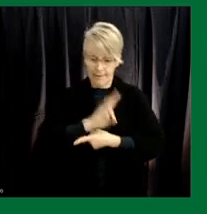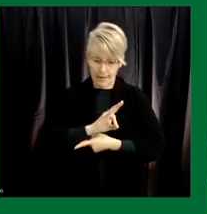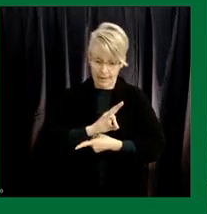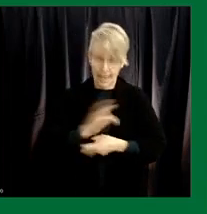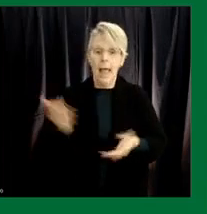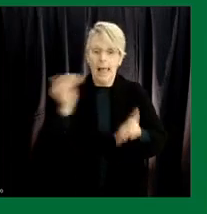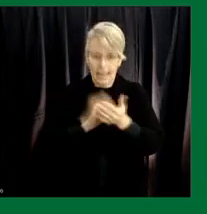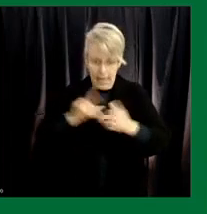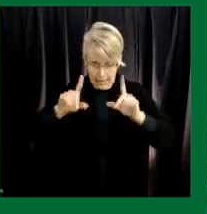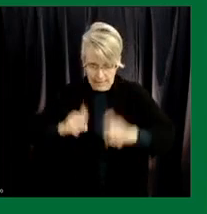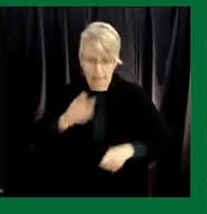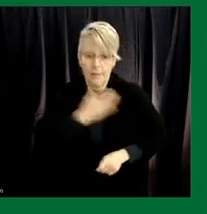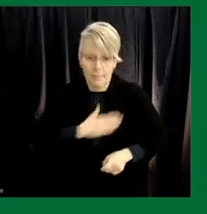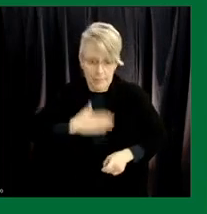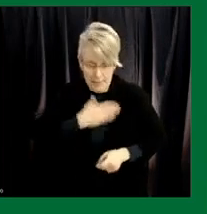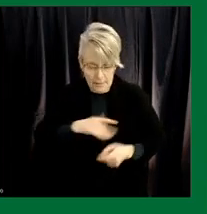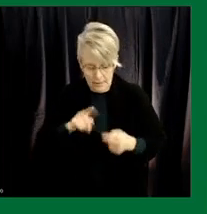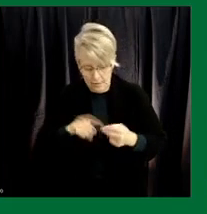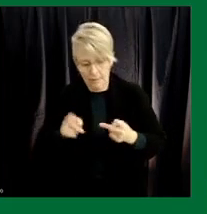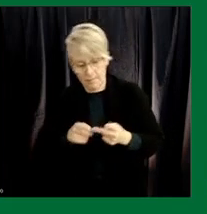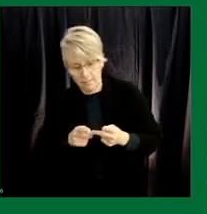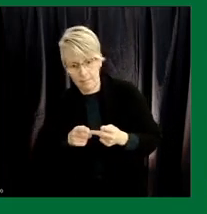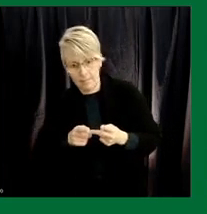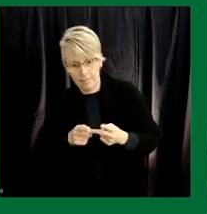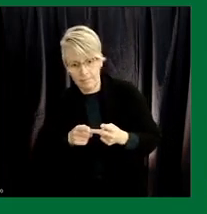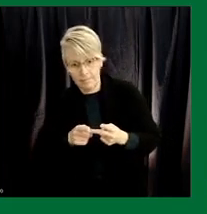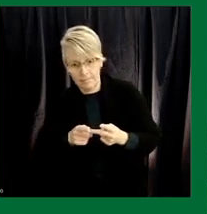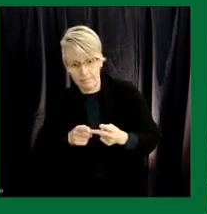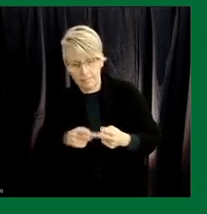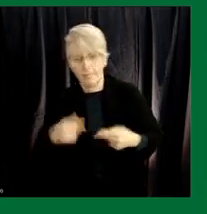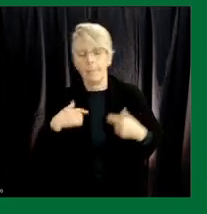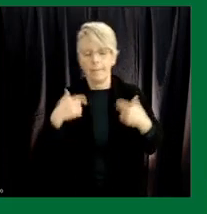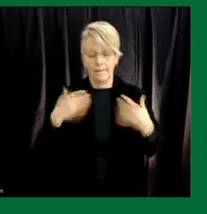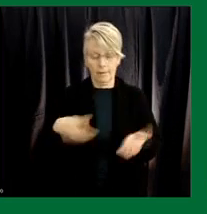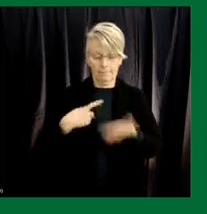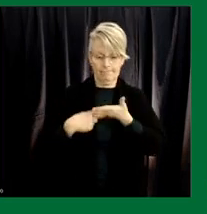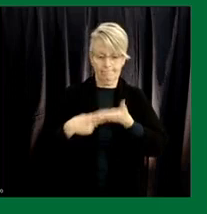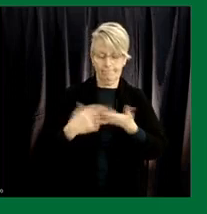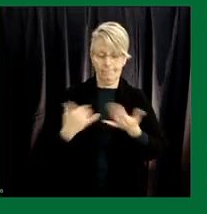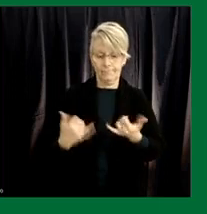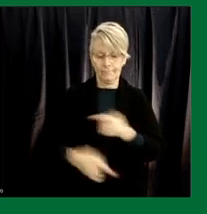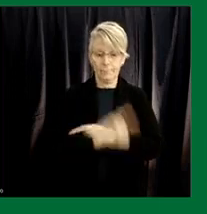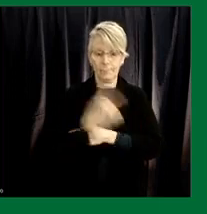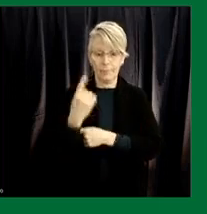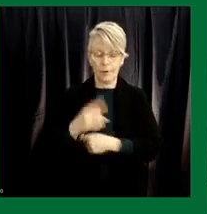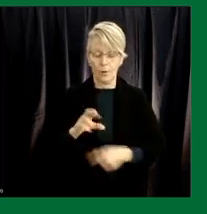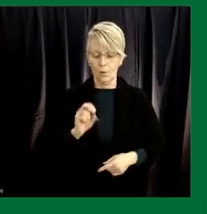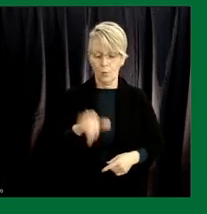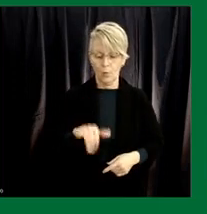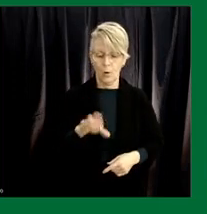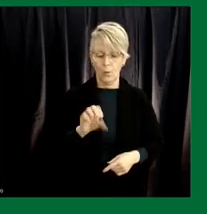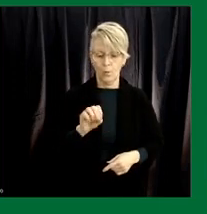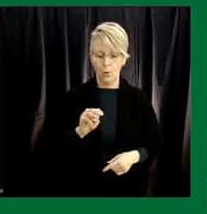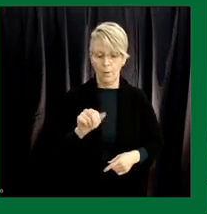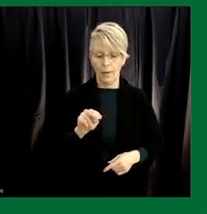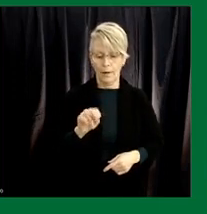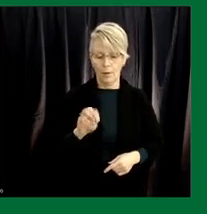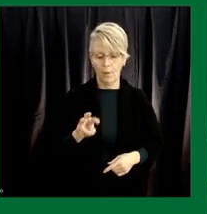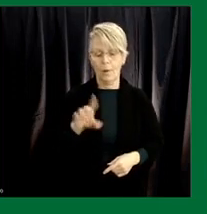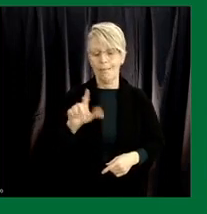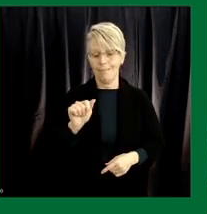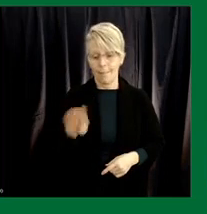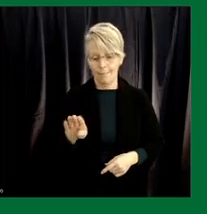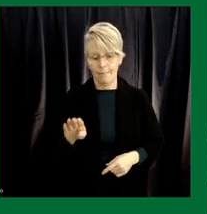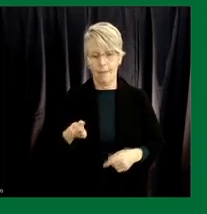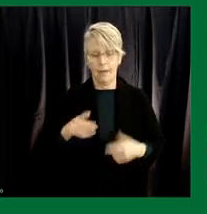um their their return um and i had spoken earlier today about the roy romano lab um working through the certification